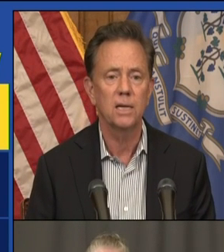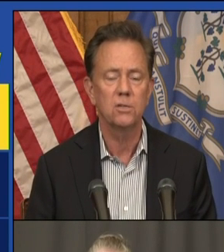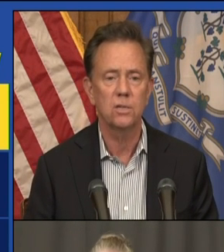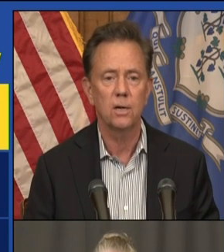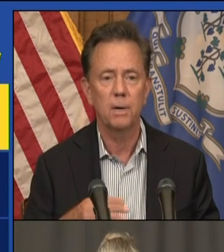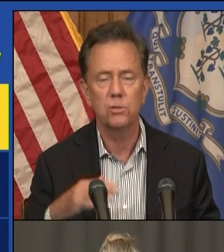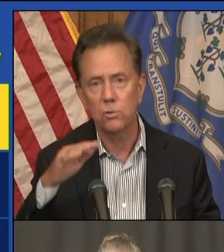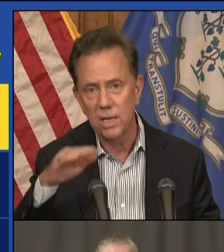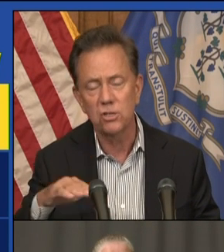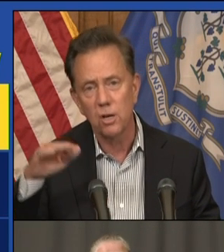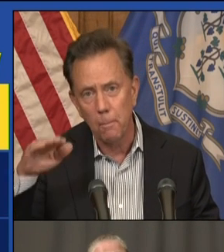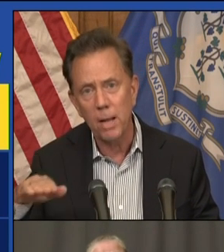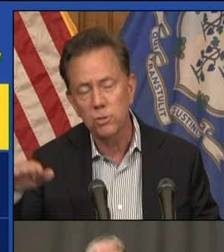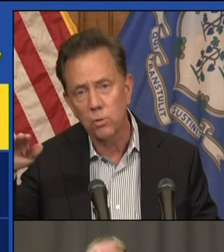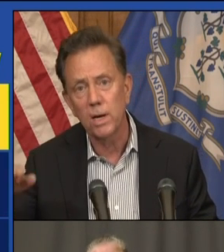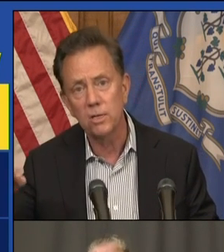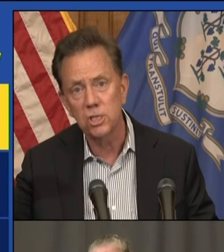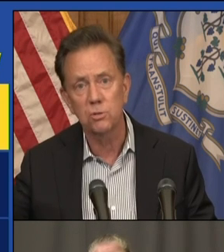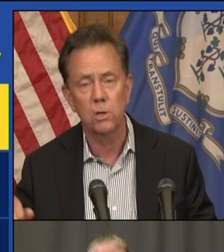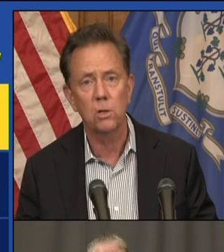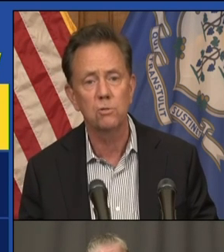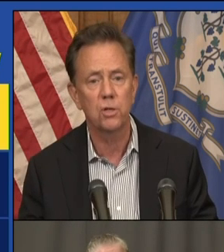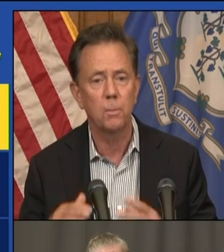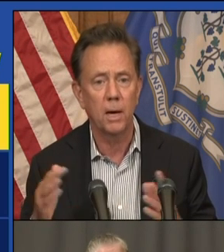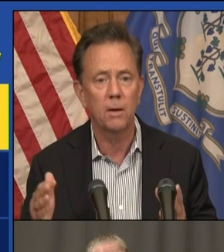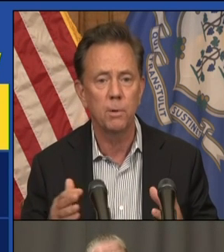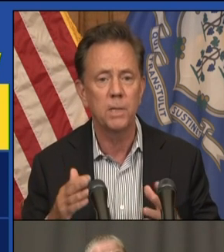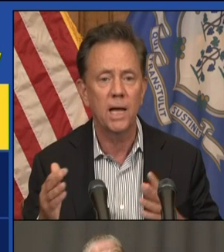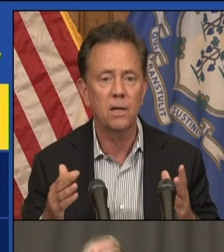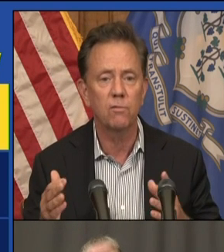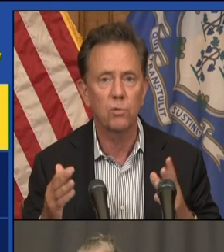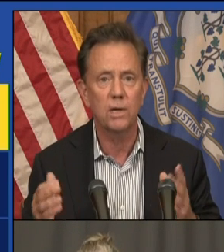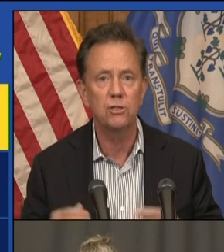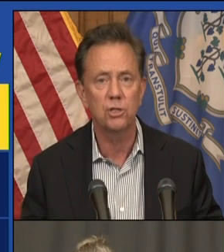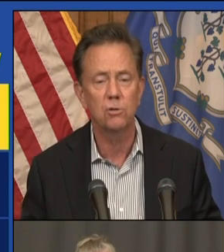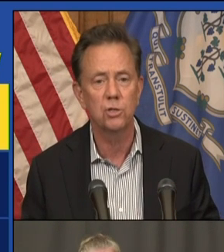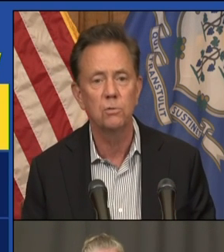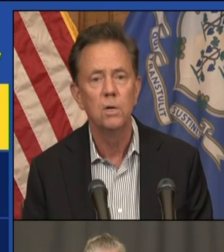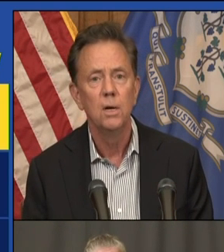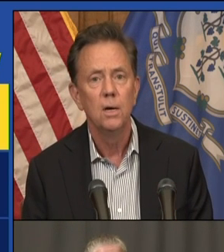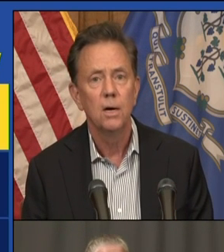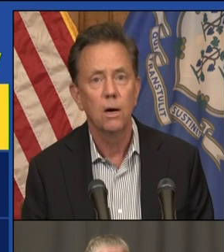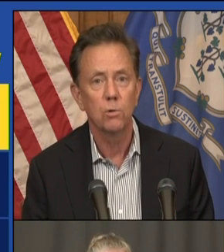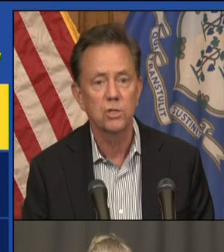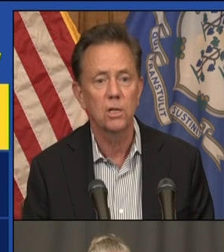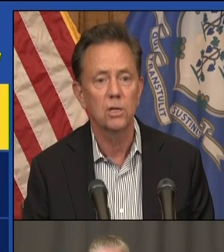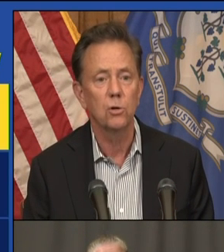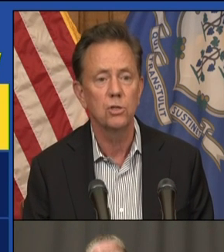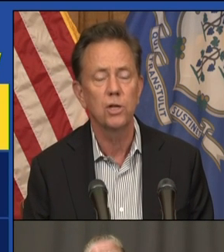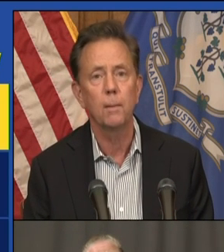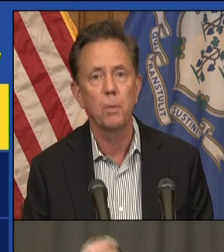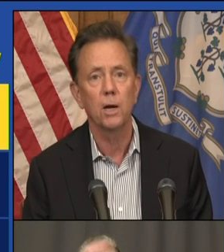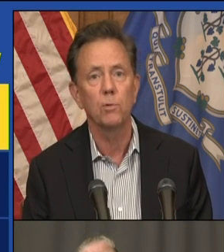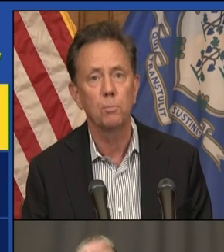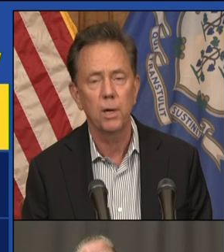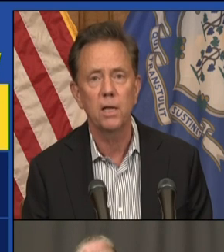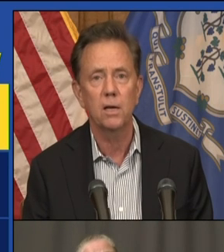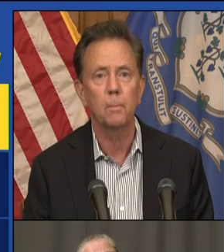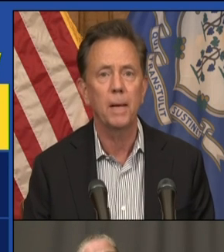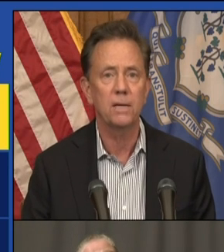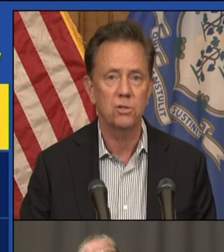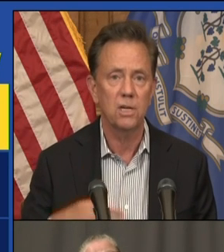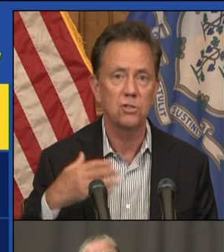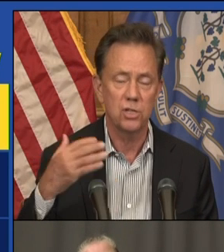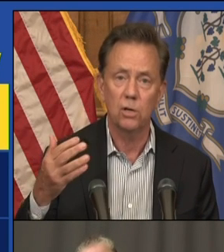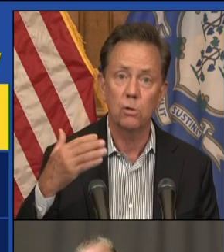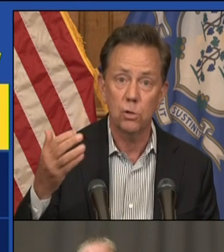three days, I told you that's going to bounce around since we're close to the bottom, but negative three shows you we're still in good shape there with plenty of